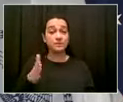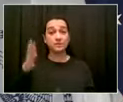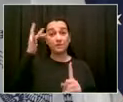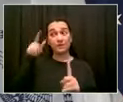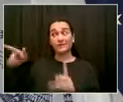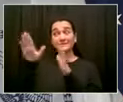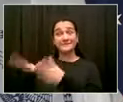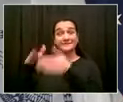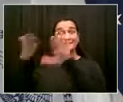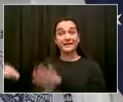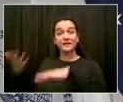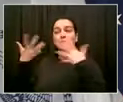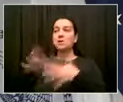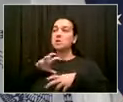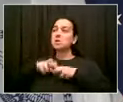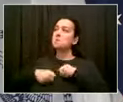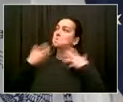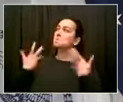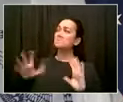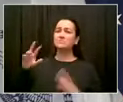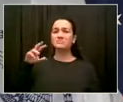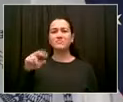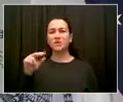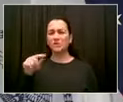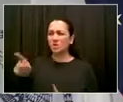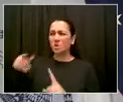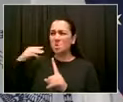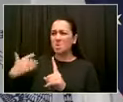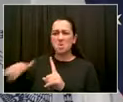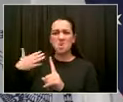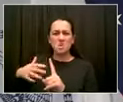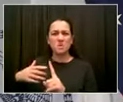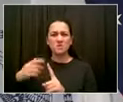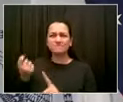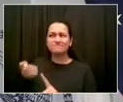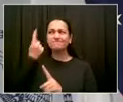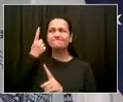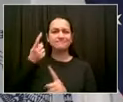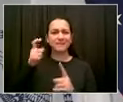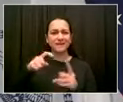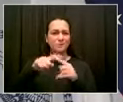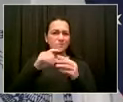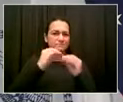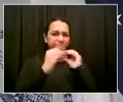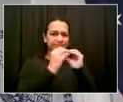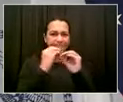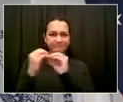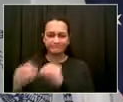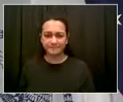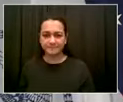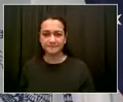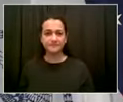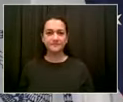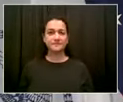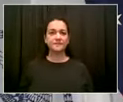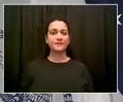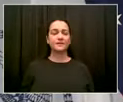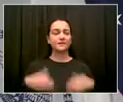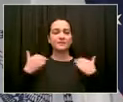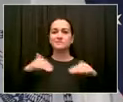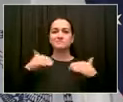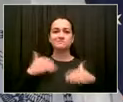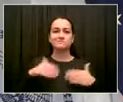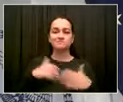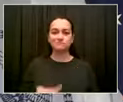a father, a husband, a son, a brother, because someone drove under the influence.